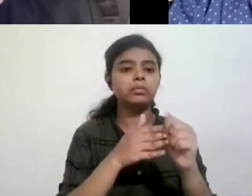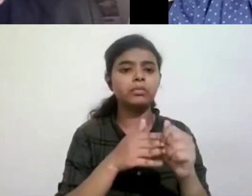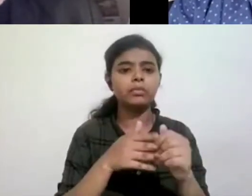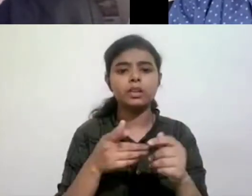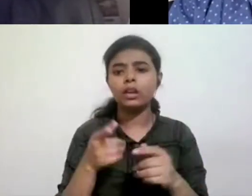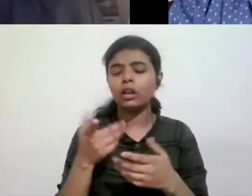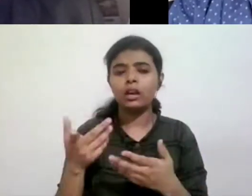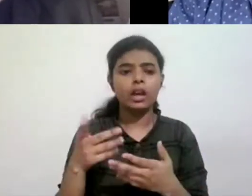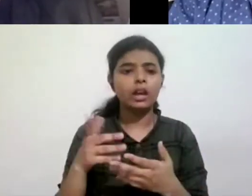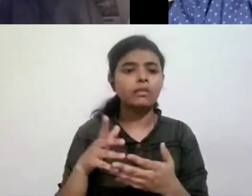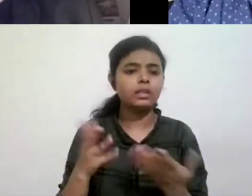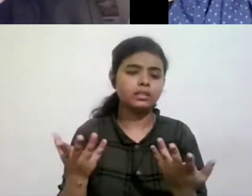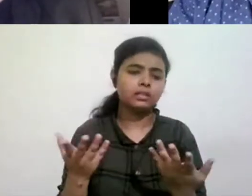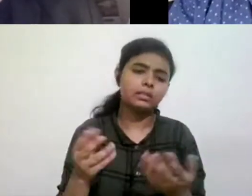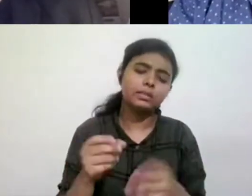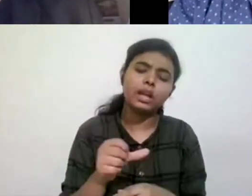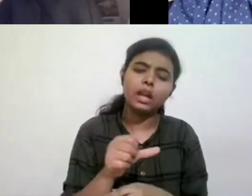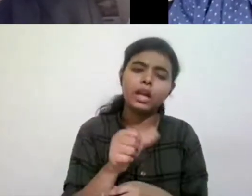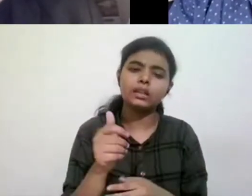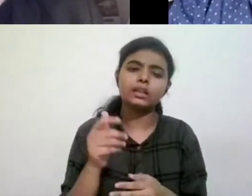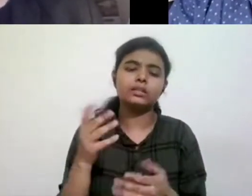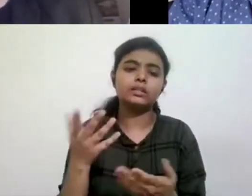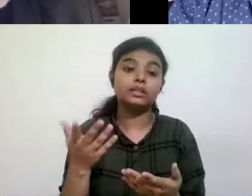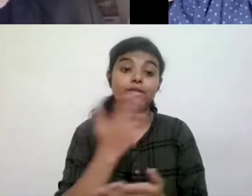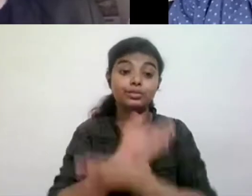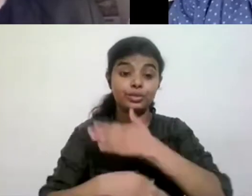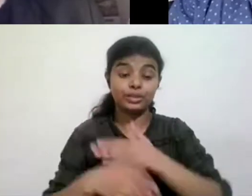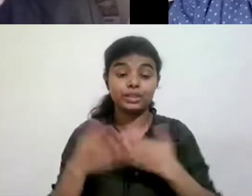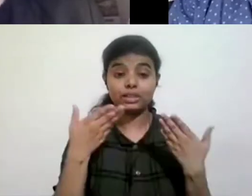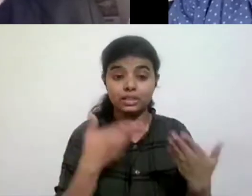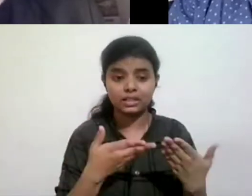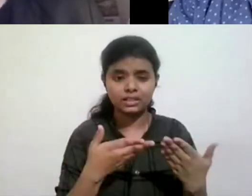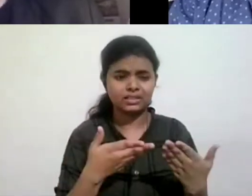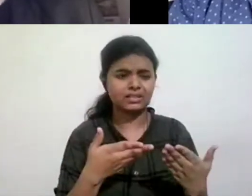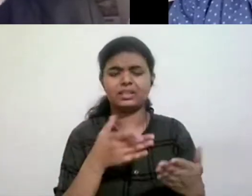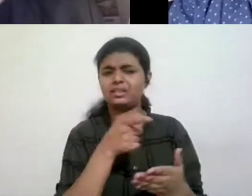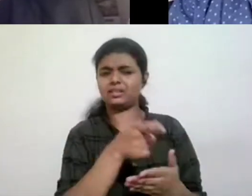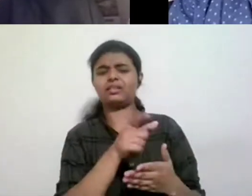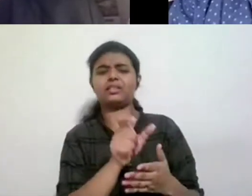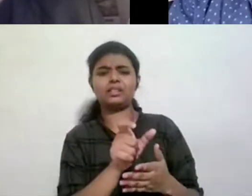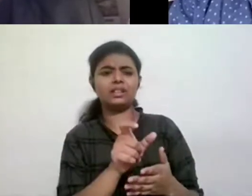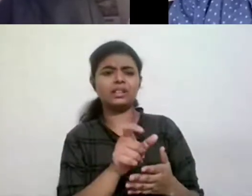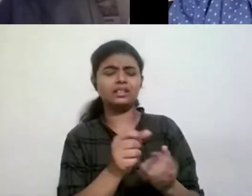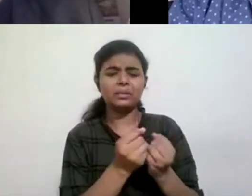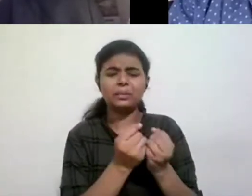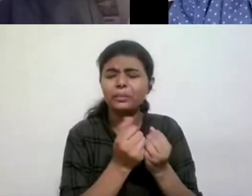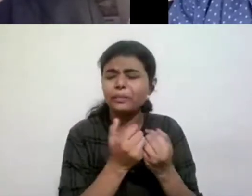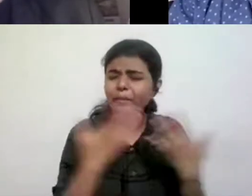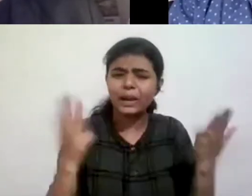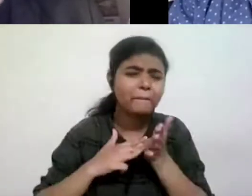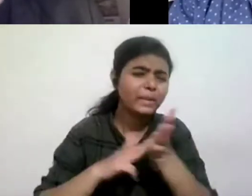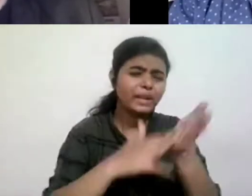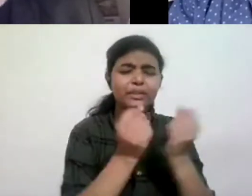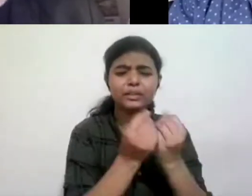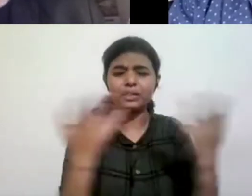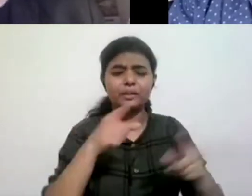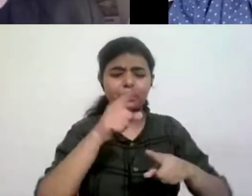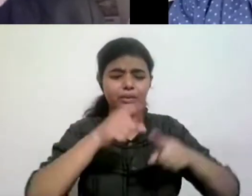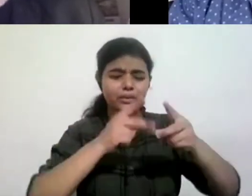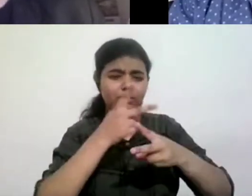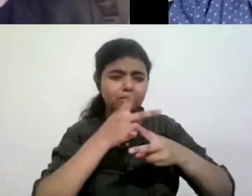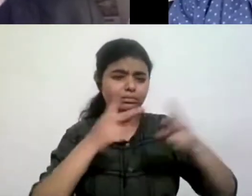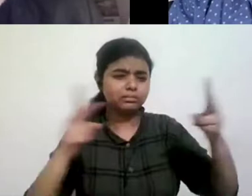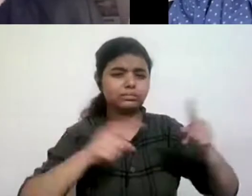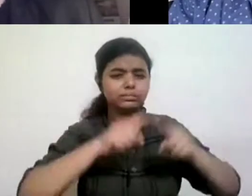people with the other thing that's important is that look, disability, what is it? It's like a million different things. So like, yeah, you could